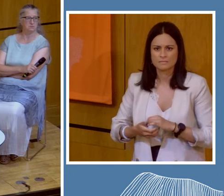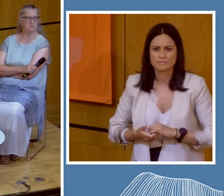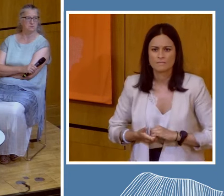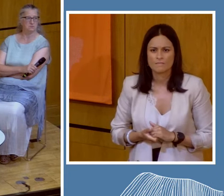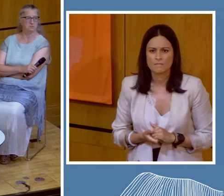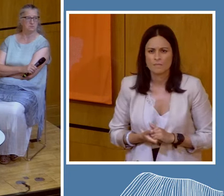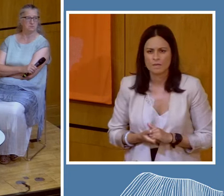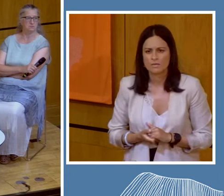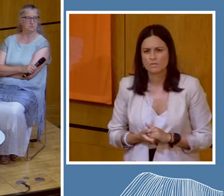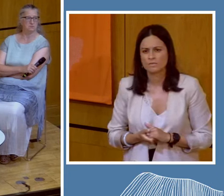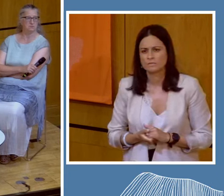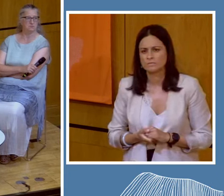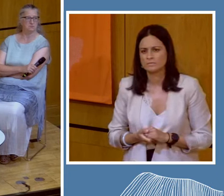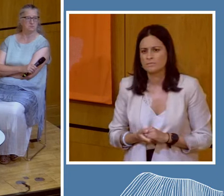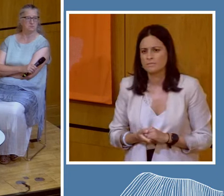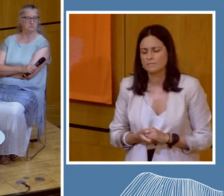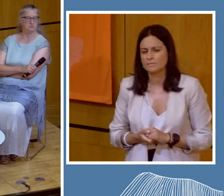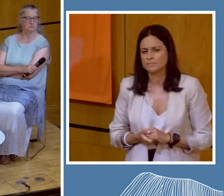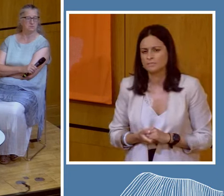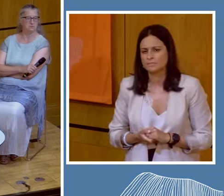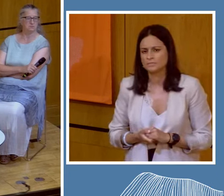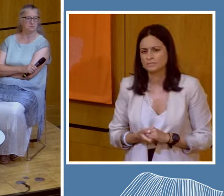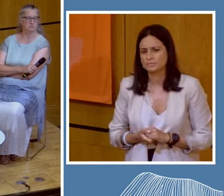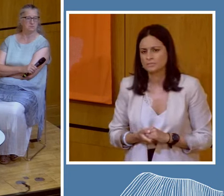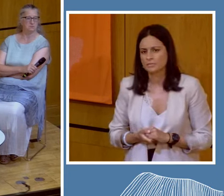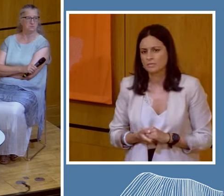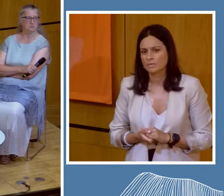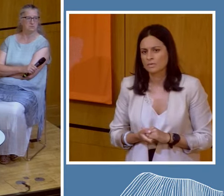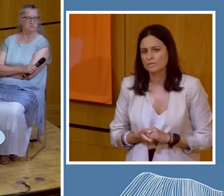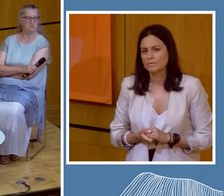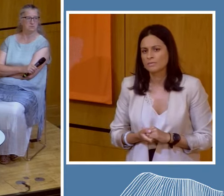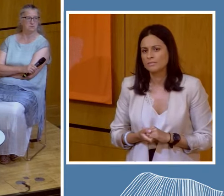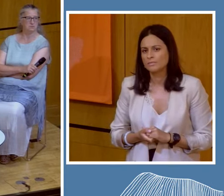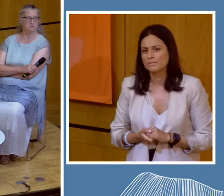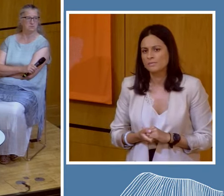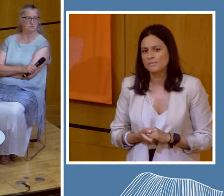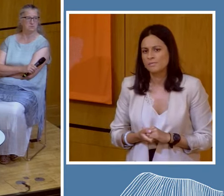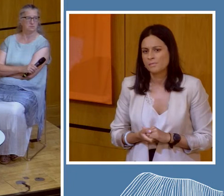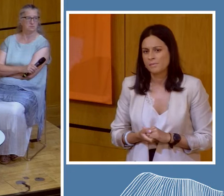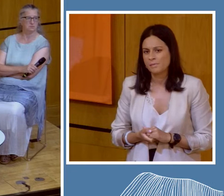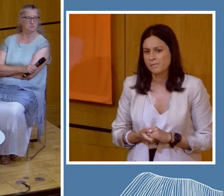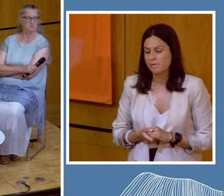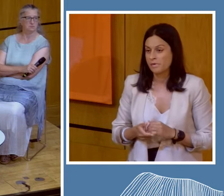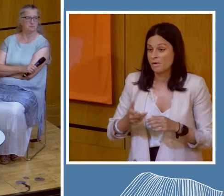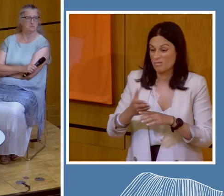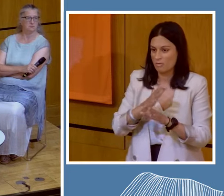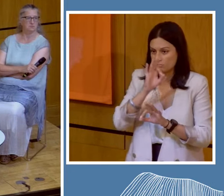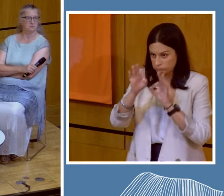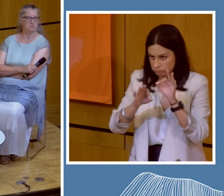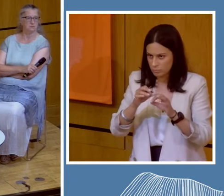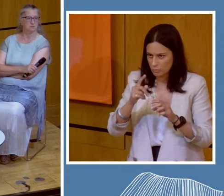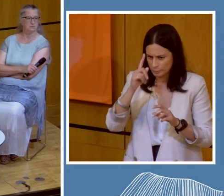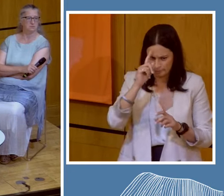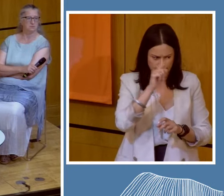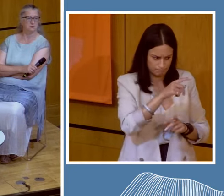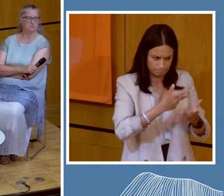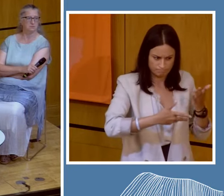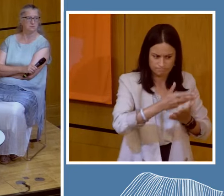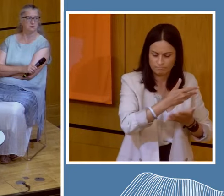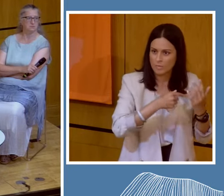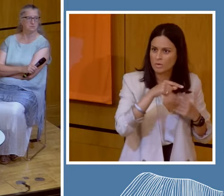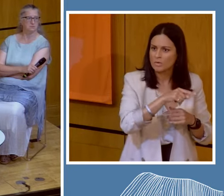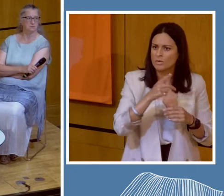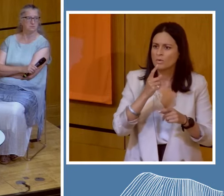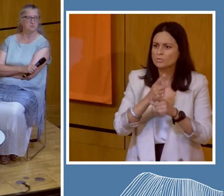And before I ask my question, I'd just like to say this, one thing about the discussion today. There's been a lot of discussion about